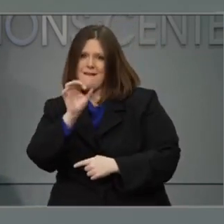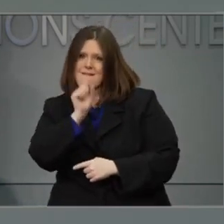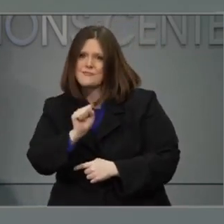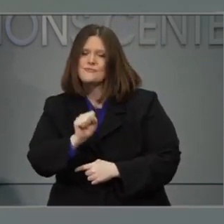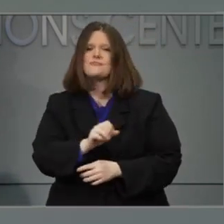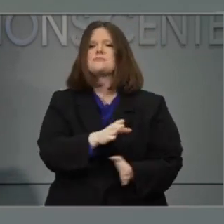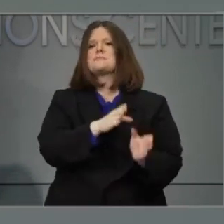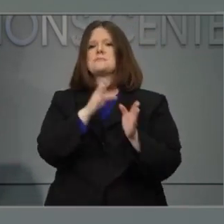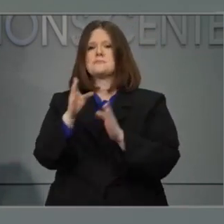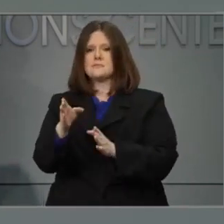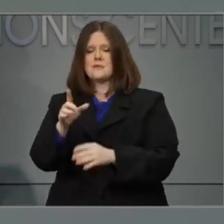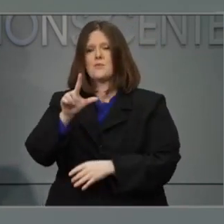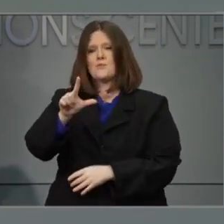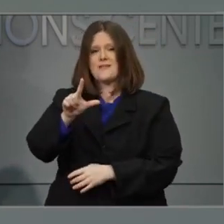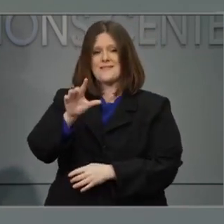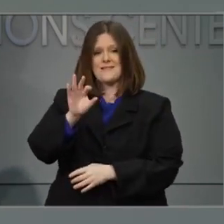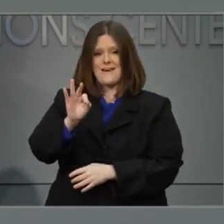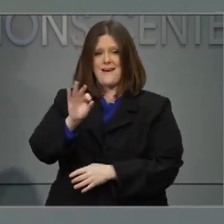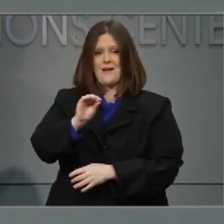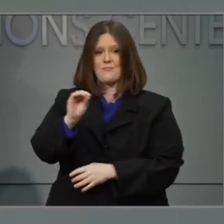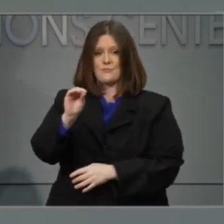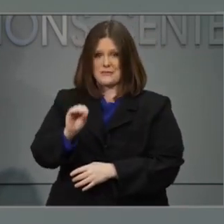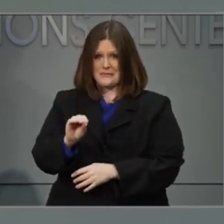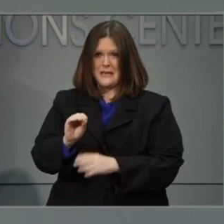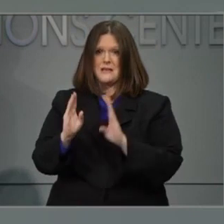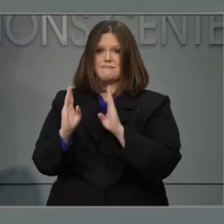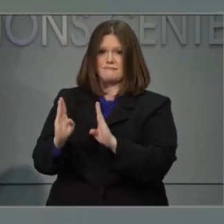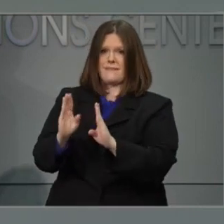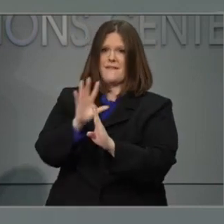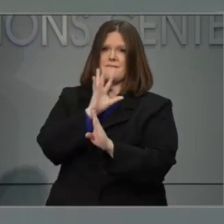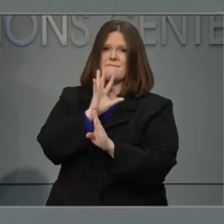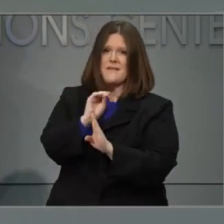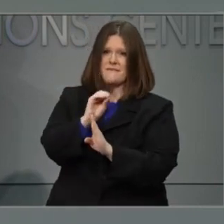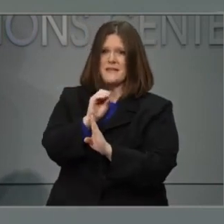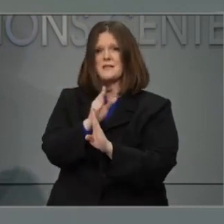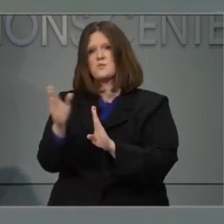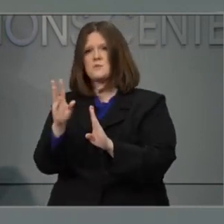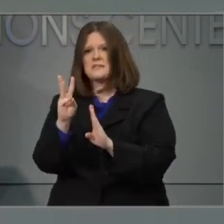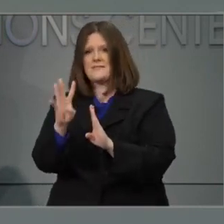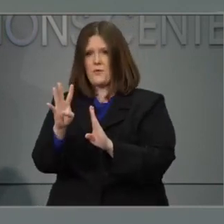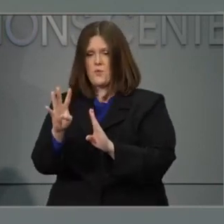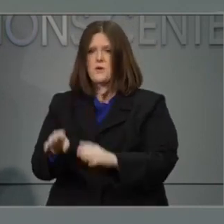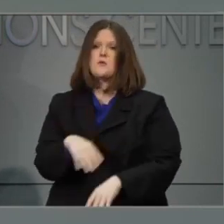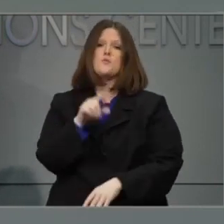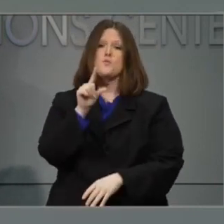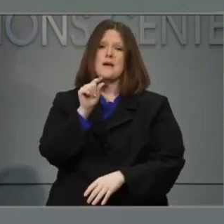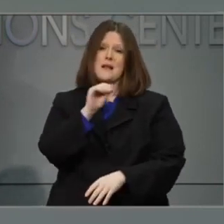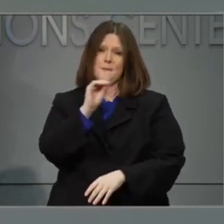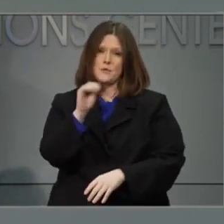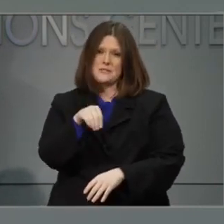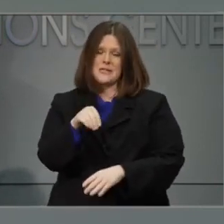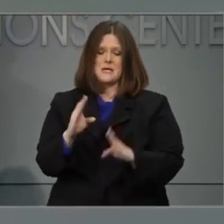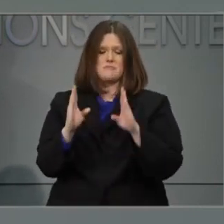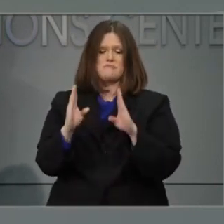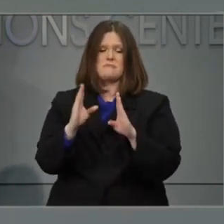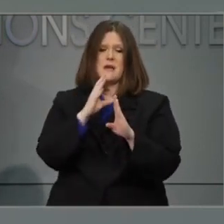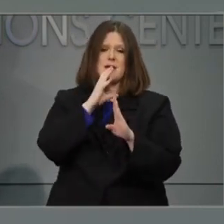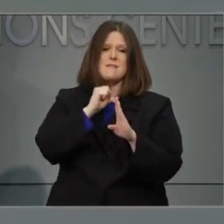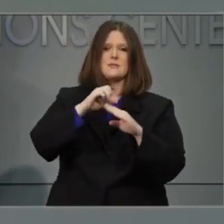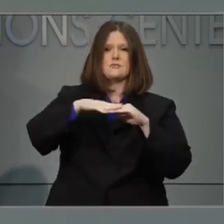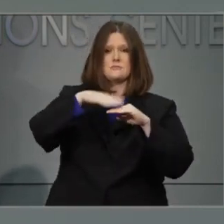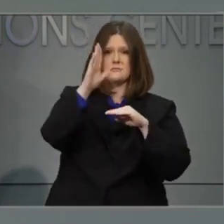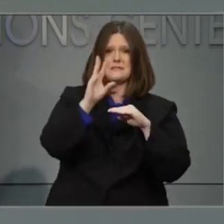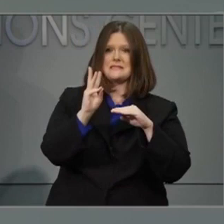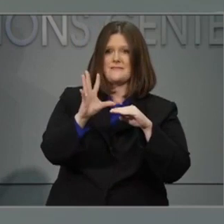49. 29% between 50 and 64. And 20% in people over the age of